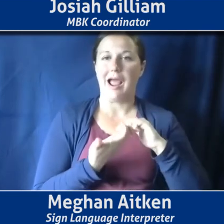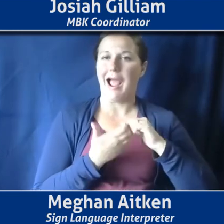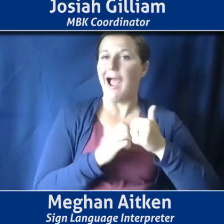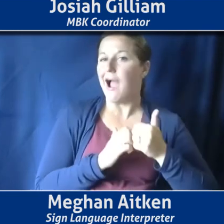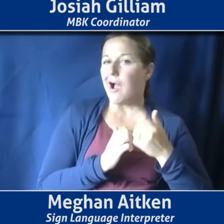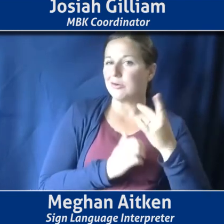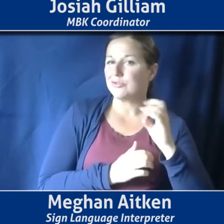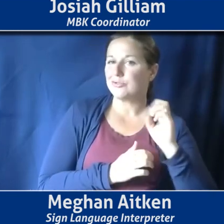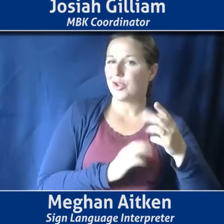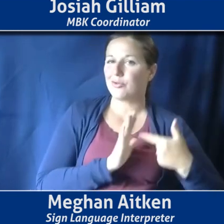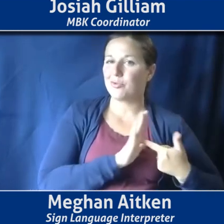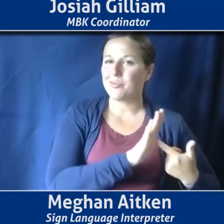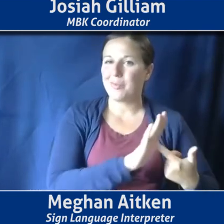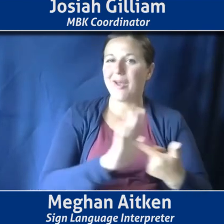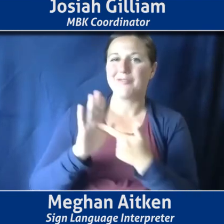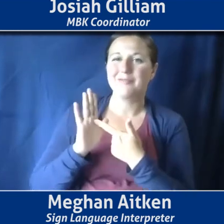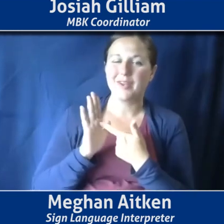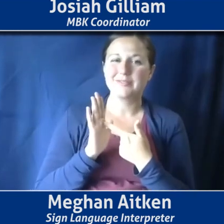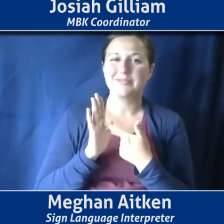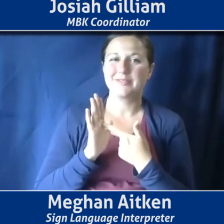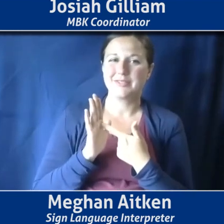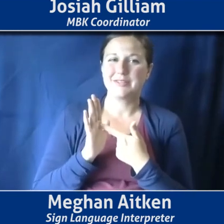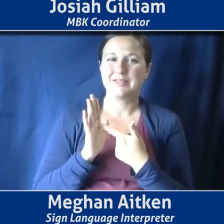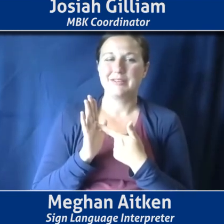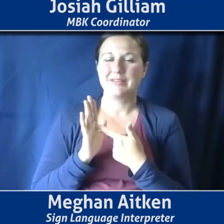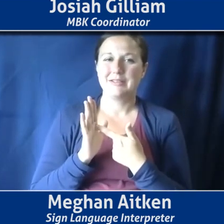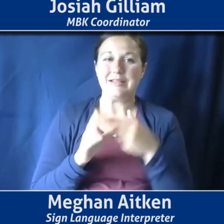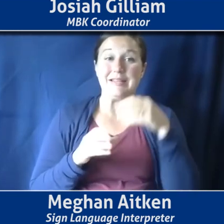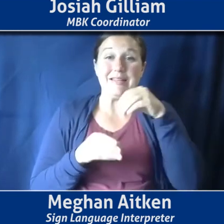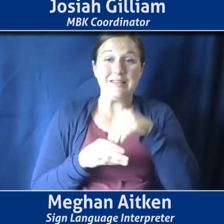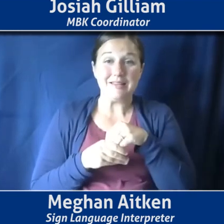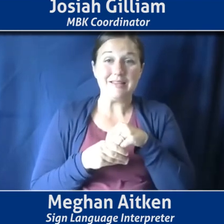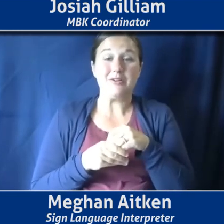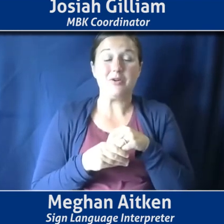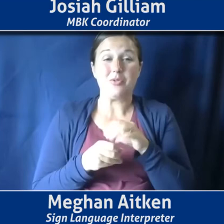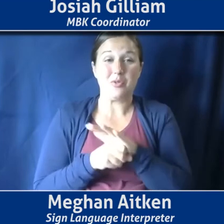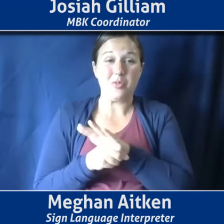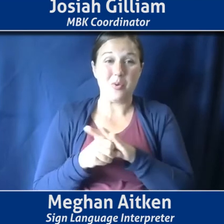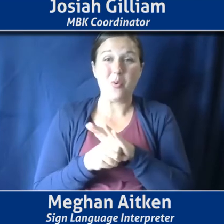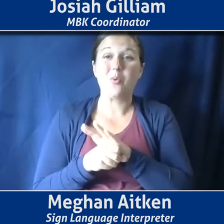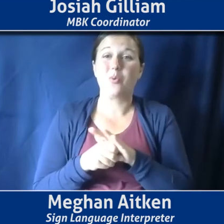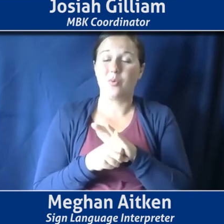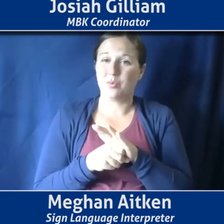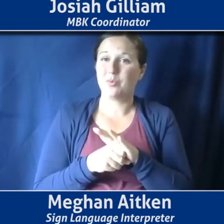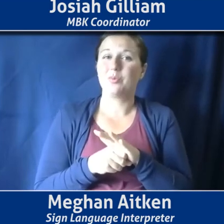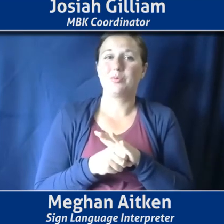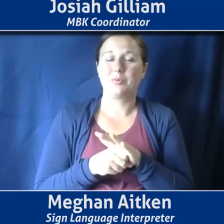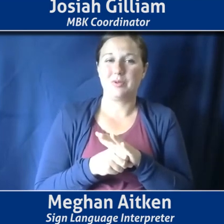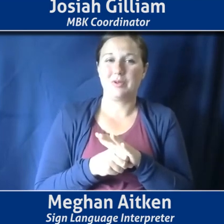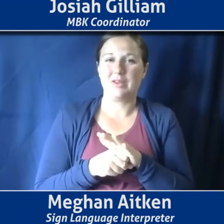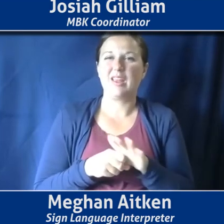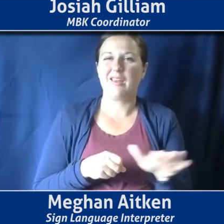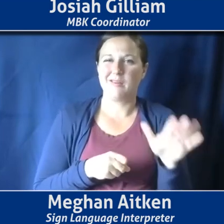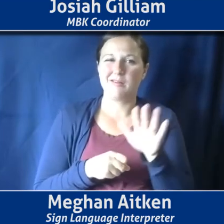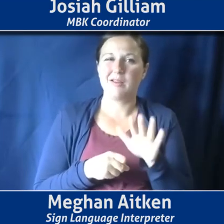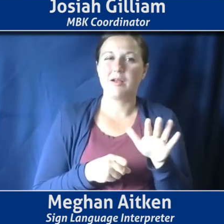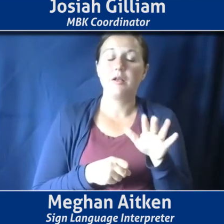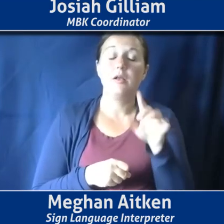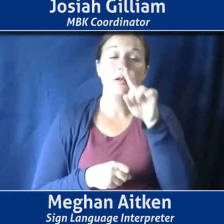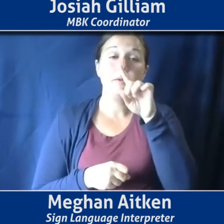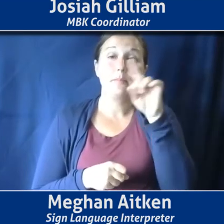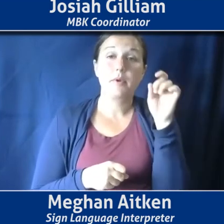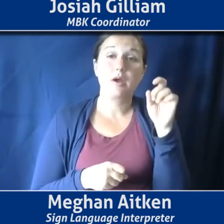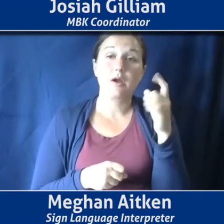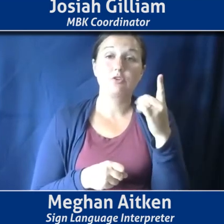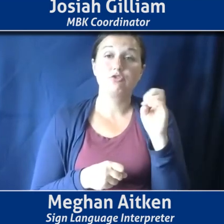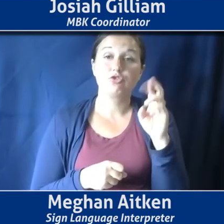manifesting in our, uh, in our local, um, municipality. And, because gender